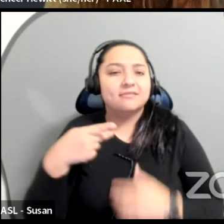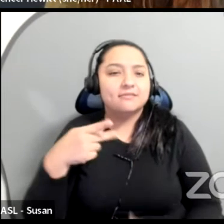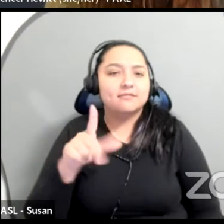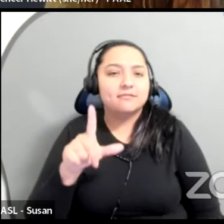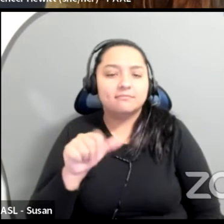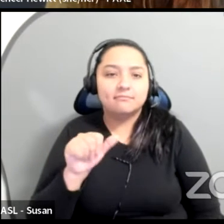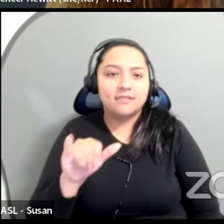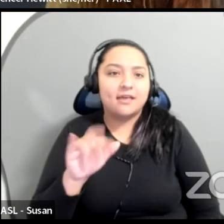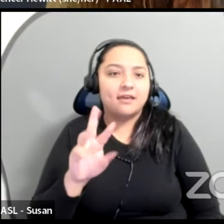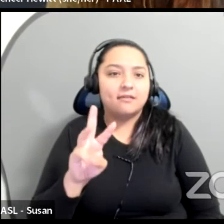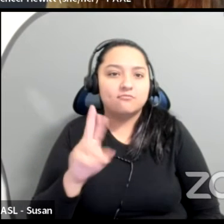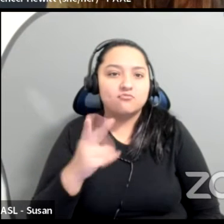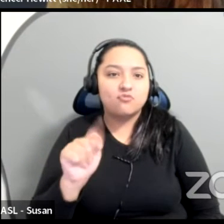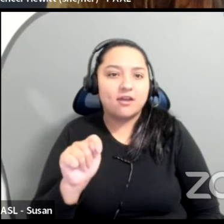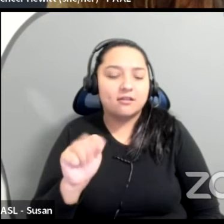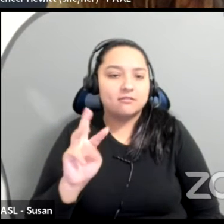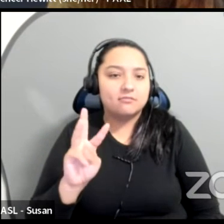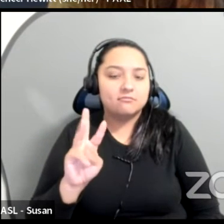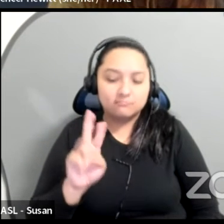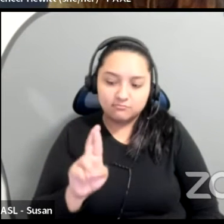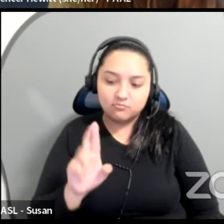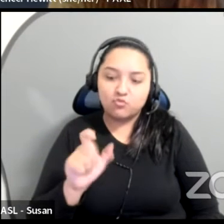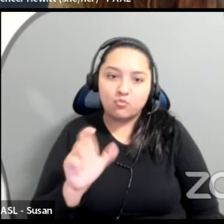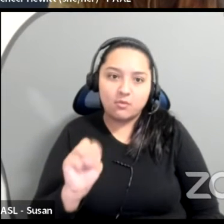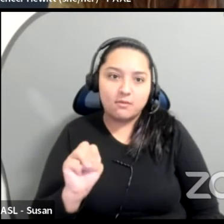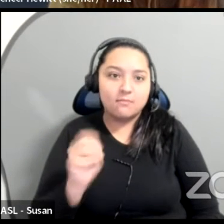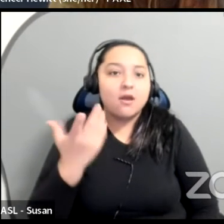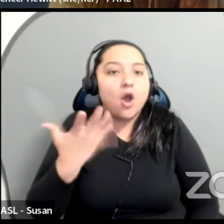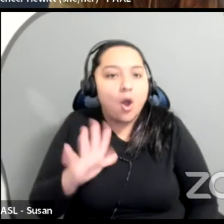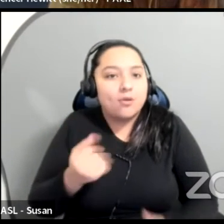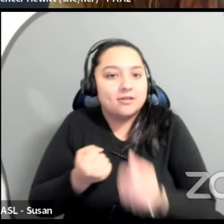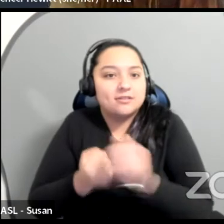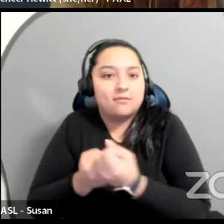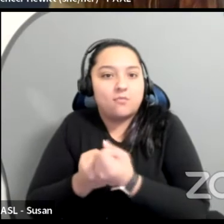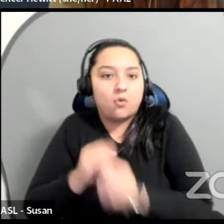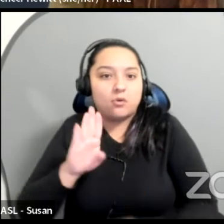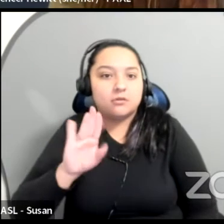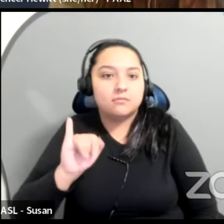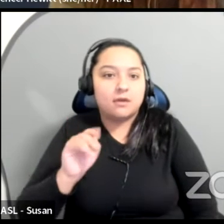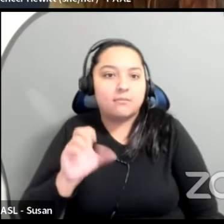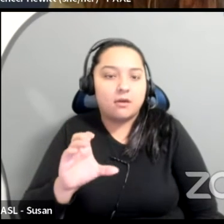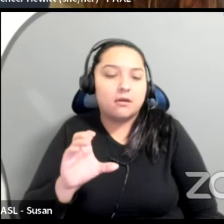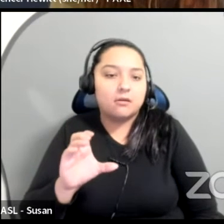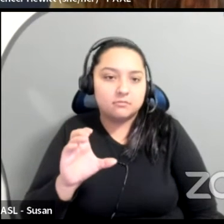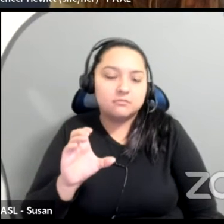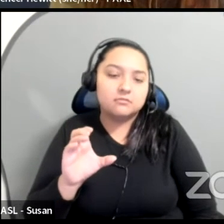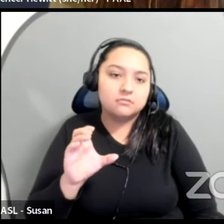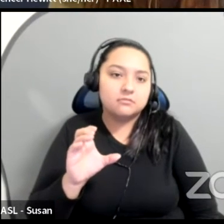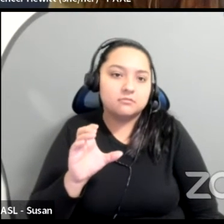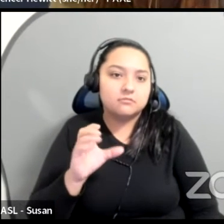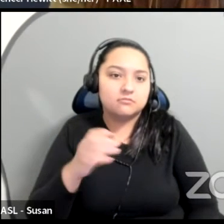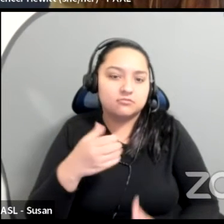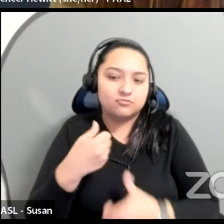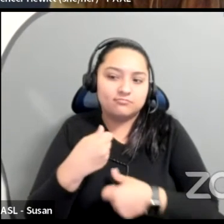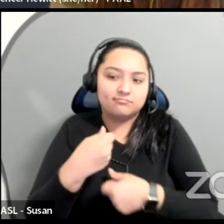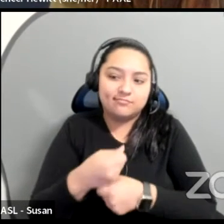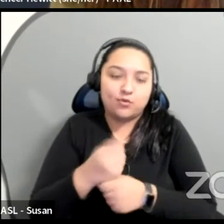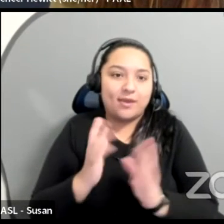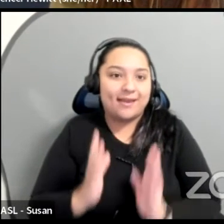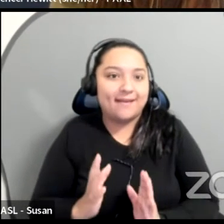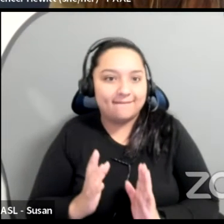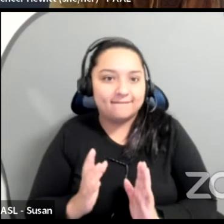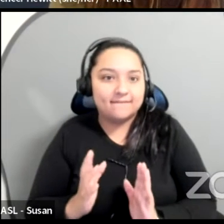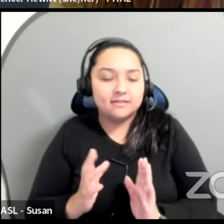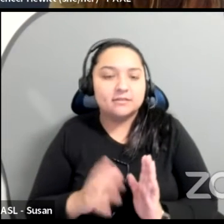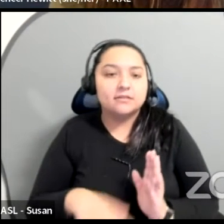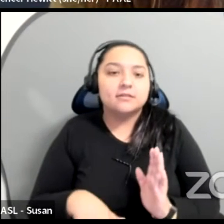creatives, the majority of our creative team was BIPOC, um, or BIPOC. Actually, I don't think we have any, any indigenous